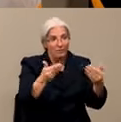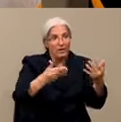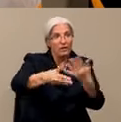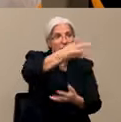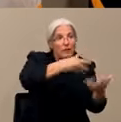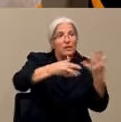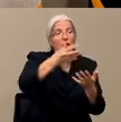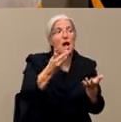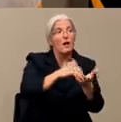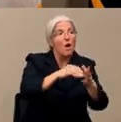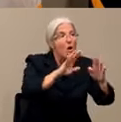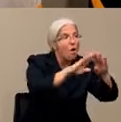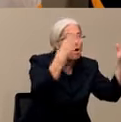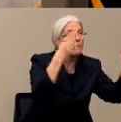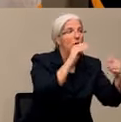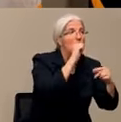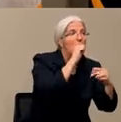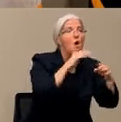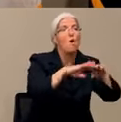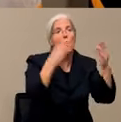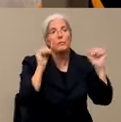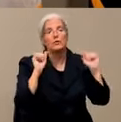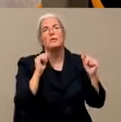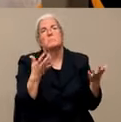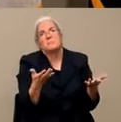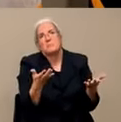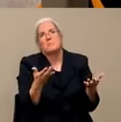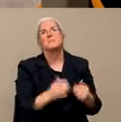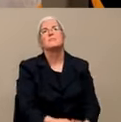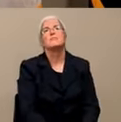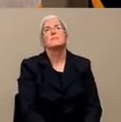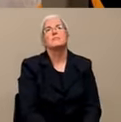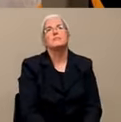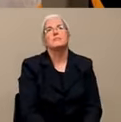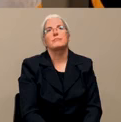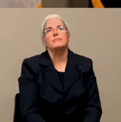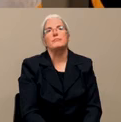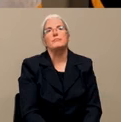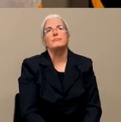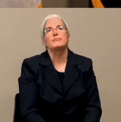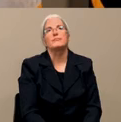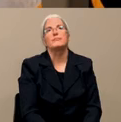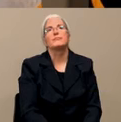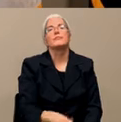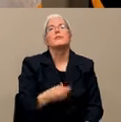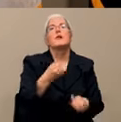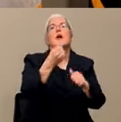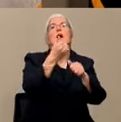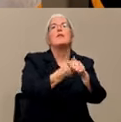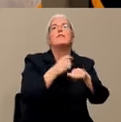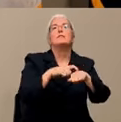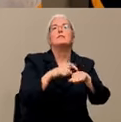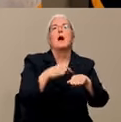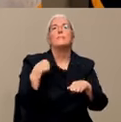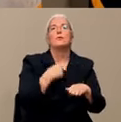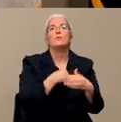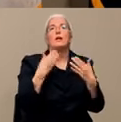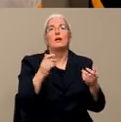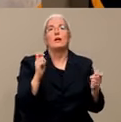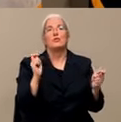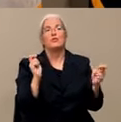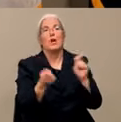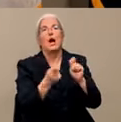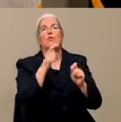I've talked about this before, like at the Board of Supervisors, it's our social networks. So every time we make a change in the people we're interacting with,